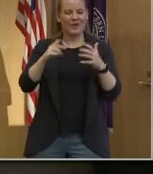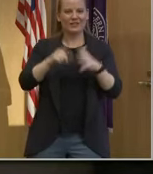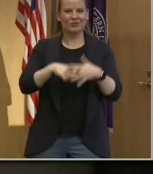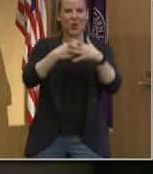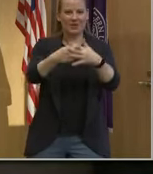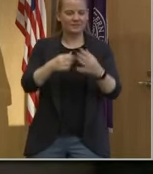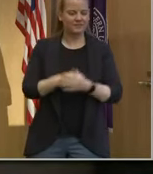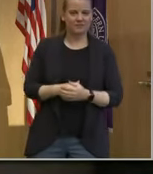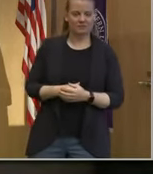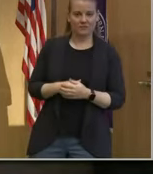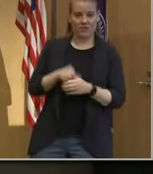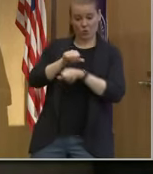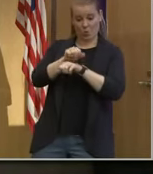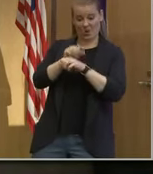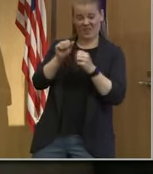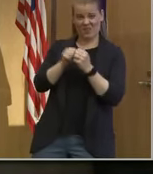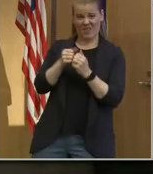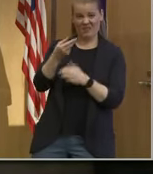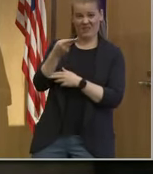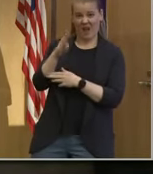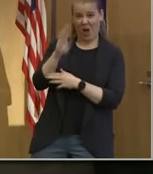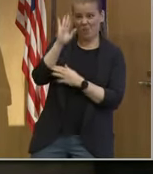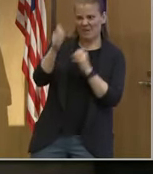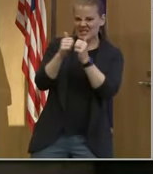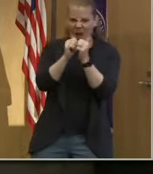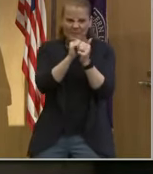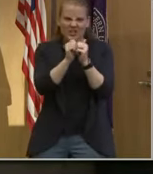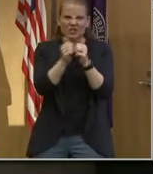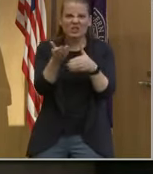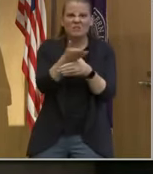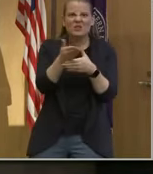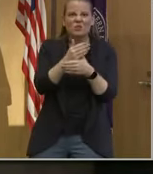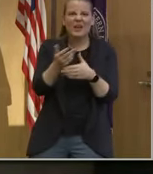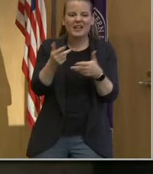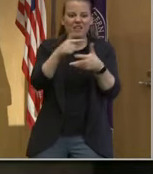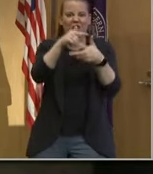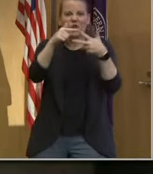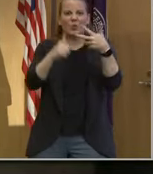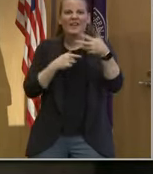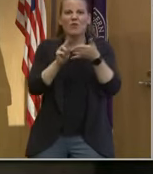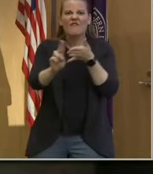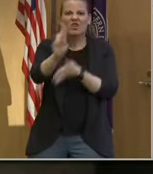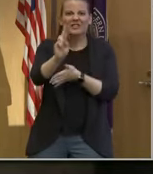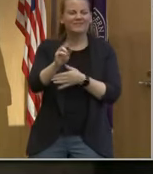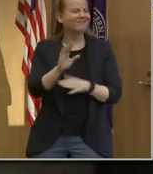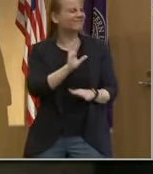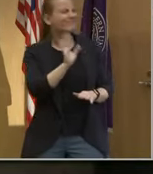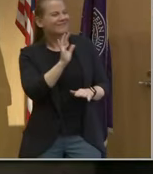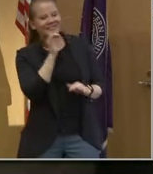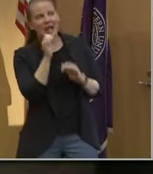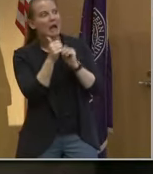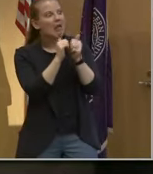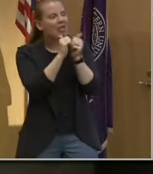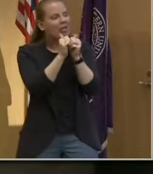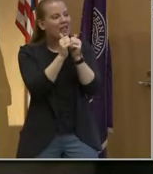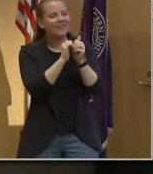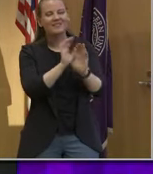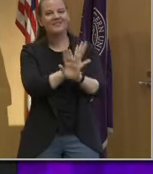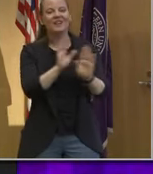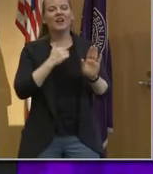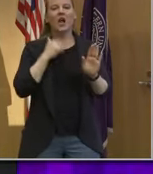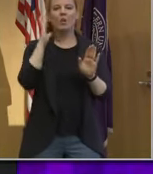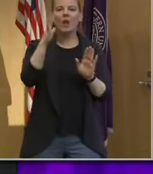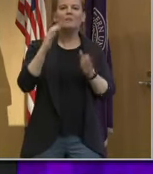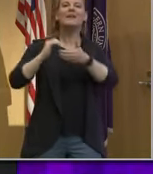competition with work in the three universities? Not in competition. Not at all in competition. Very much in